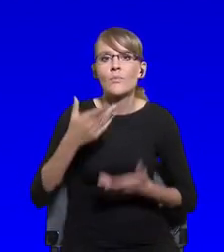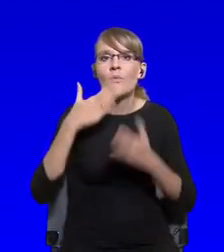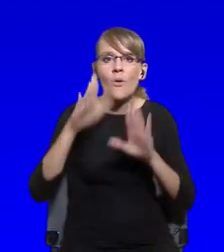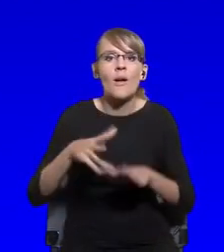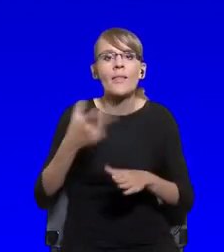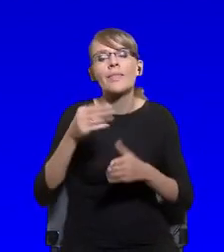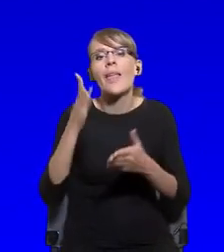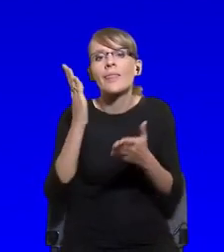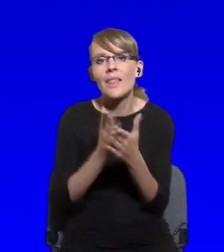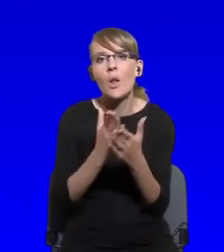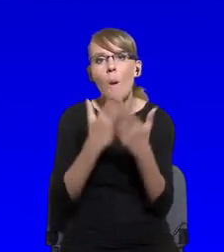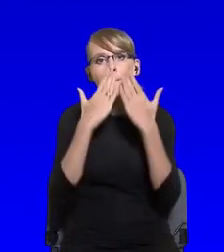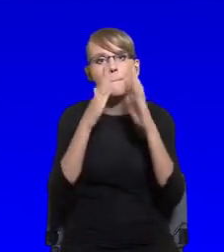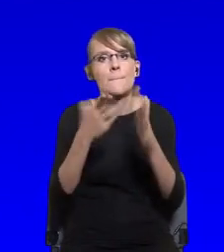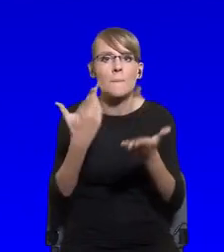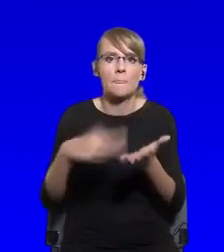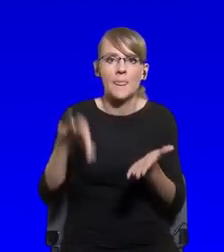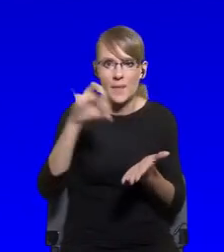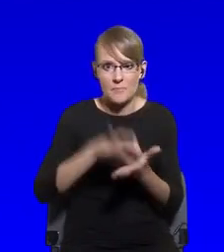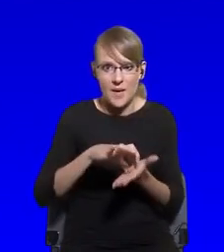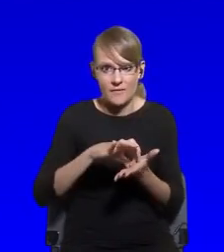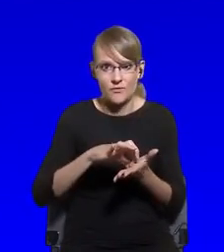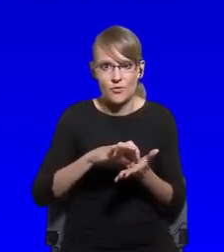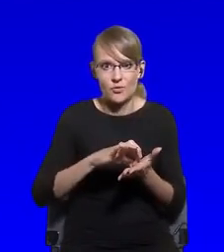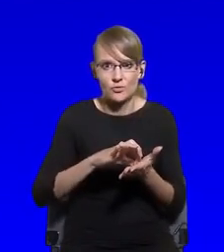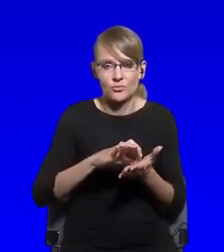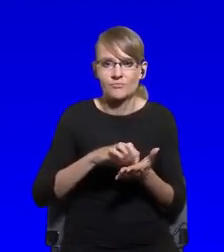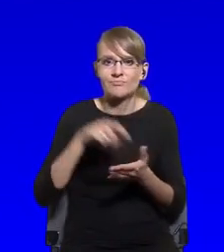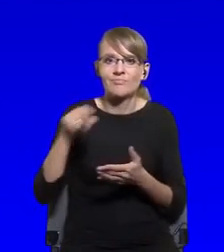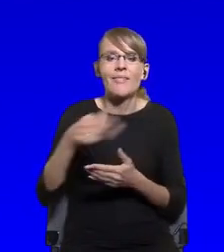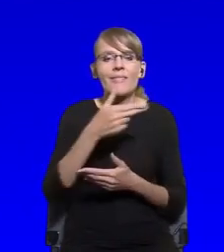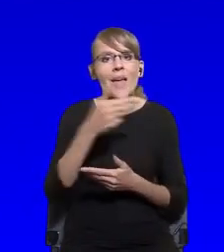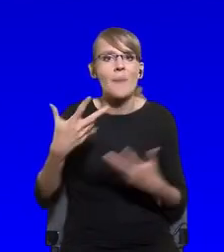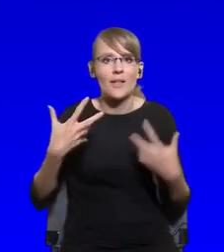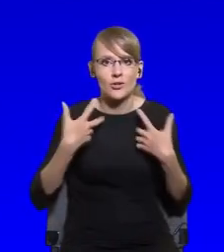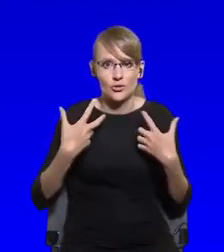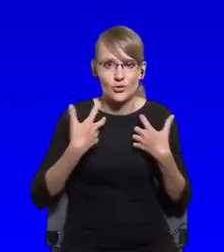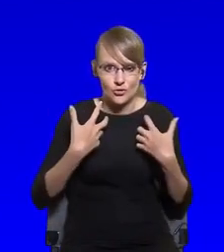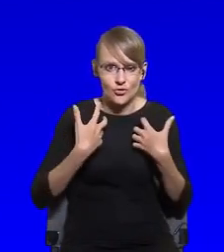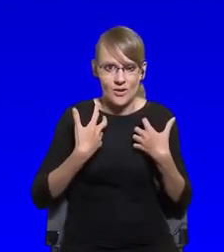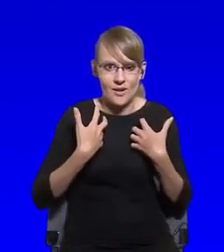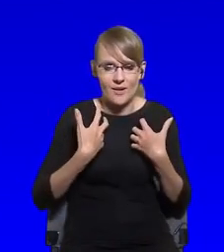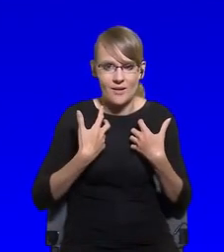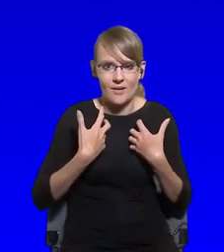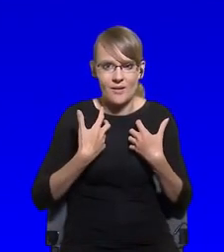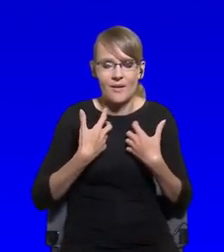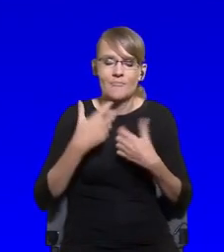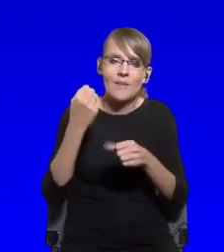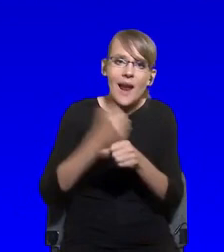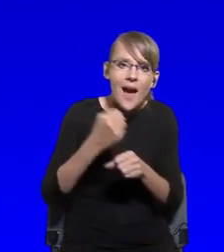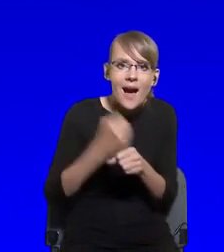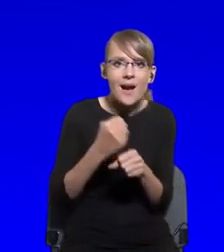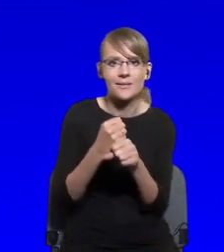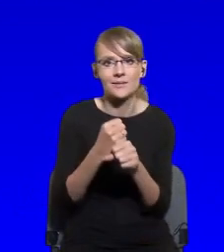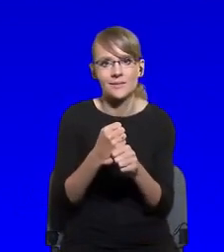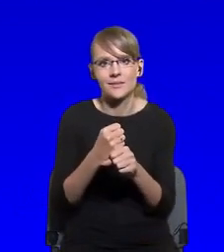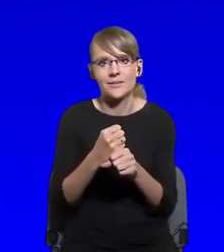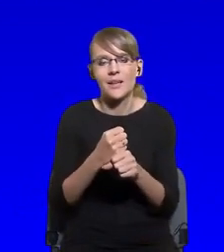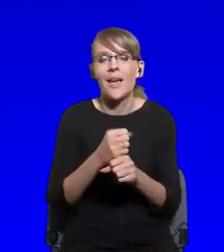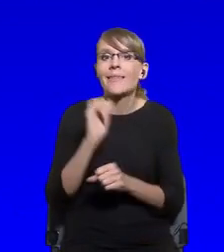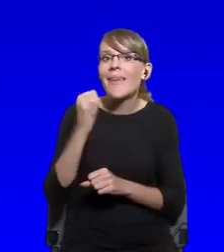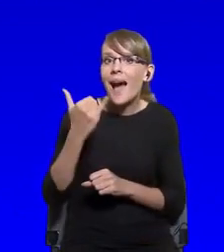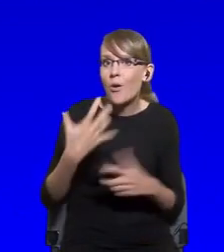their life, as a matter of fact, and their employment and their quality of life,